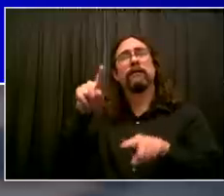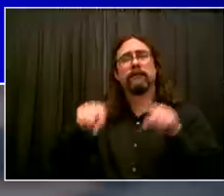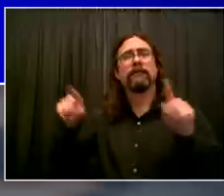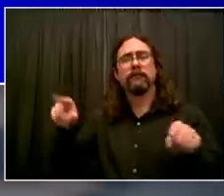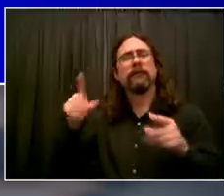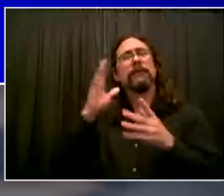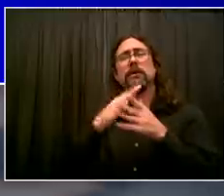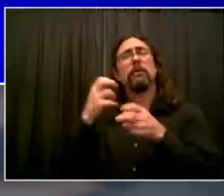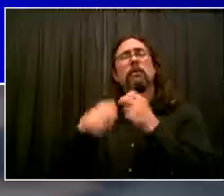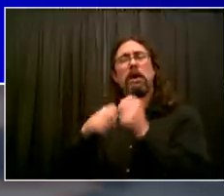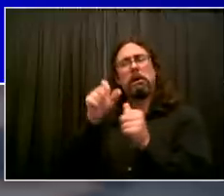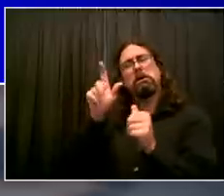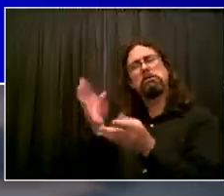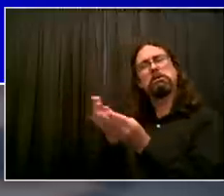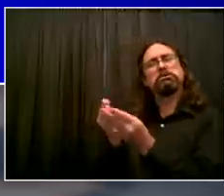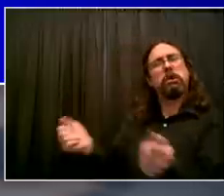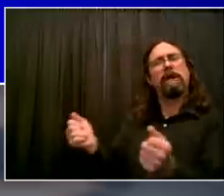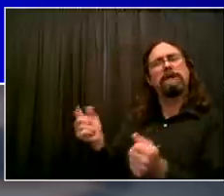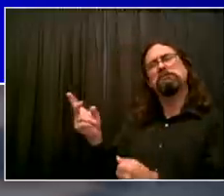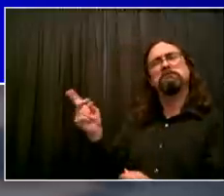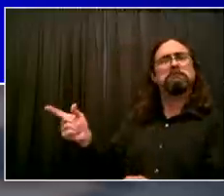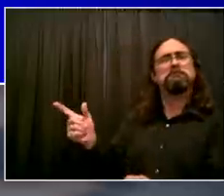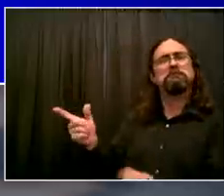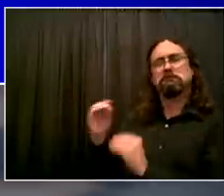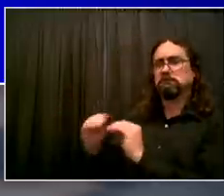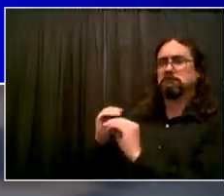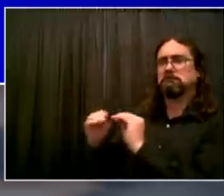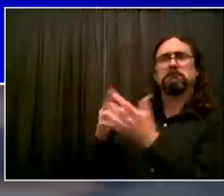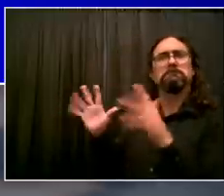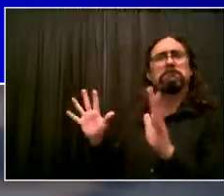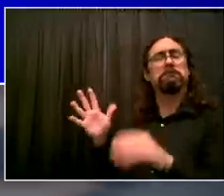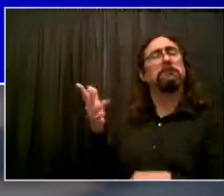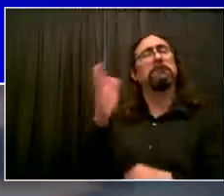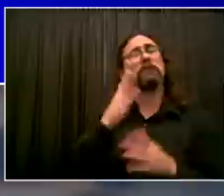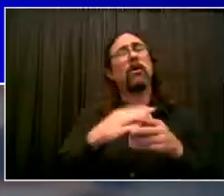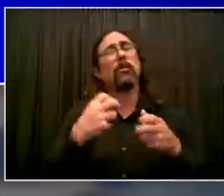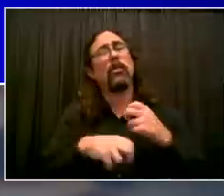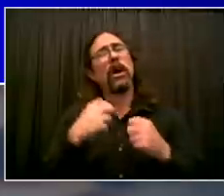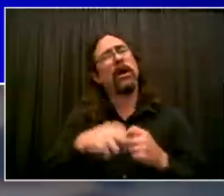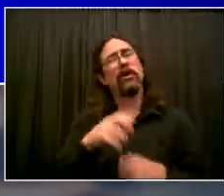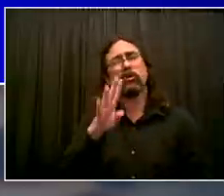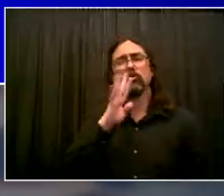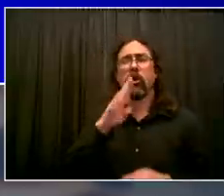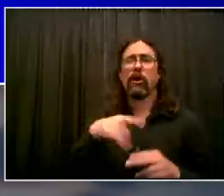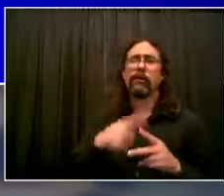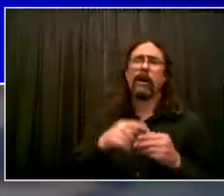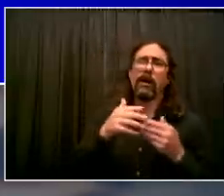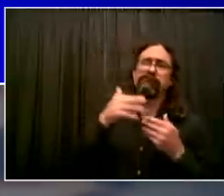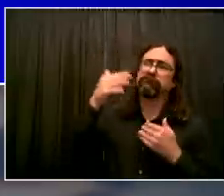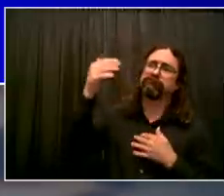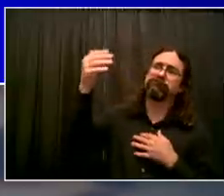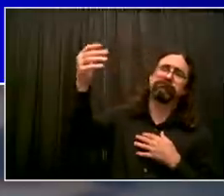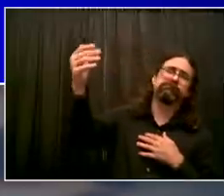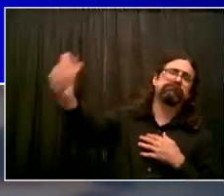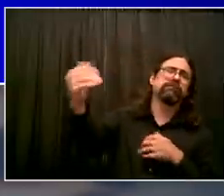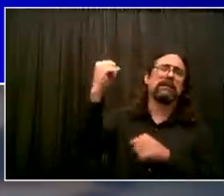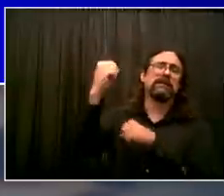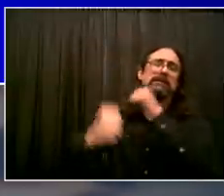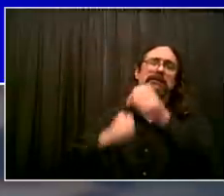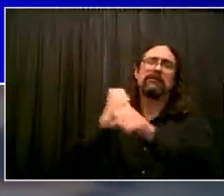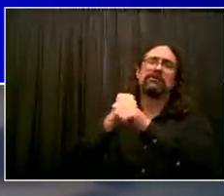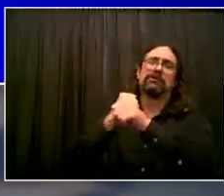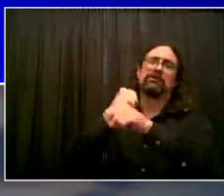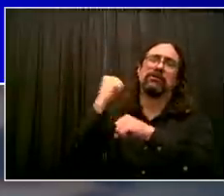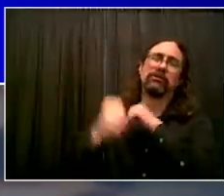That really helped. But that was one neighborhood, one area. To do the whole city, to rework all our sewers for this new reality is probably over